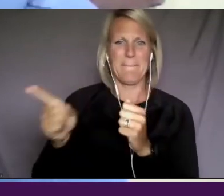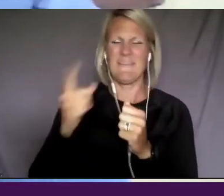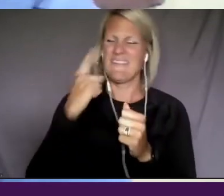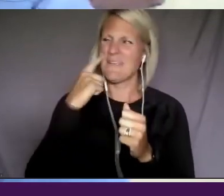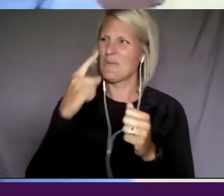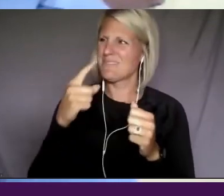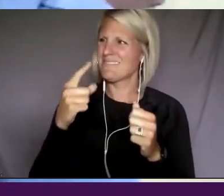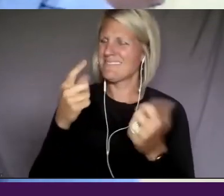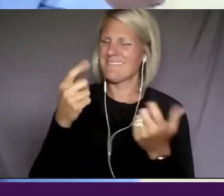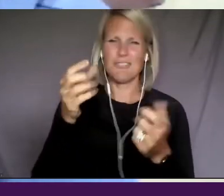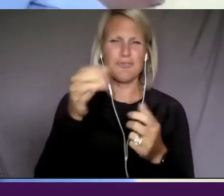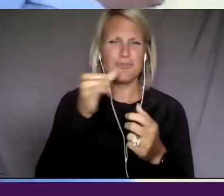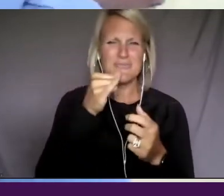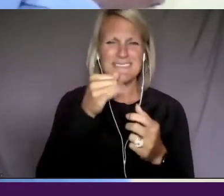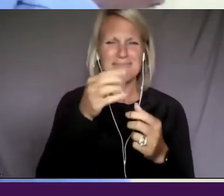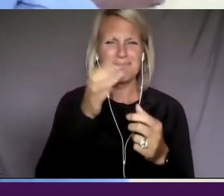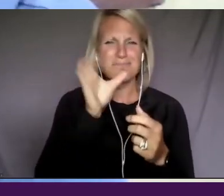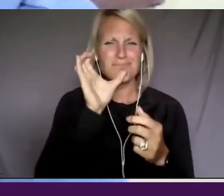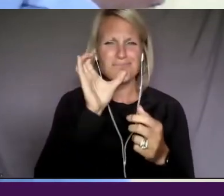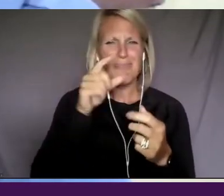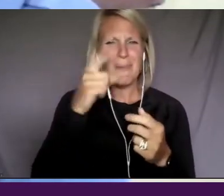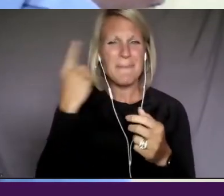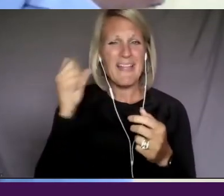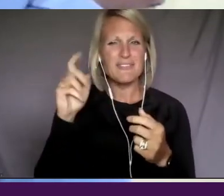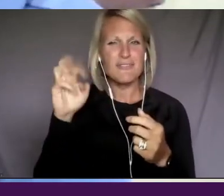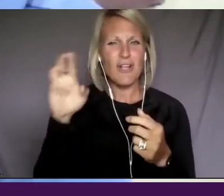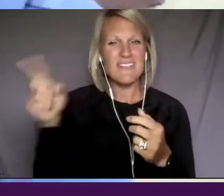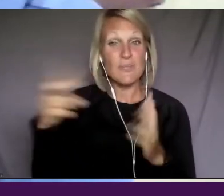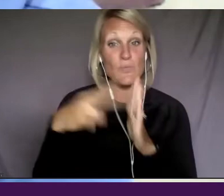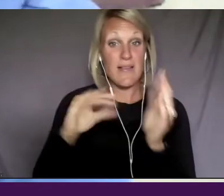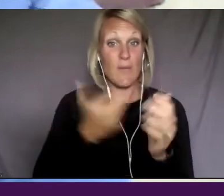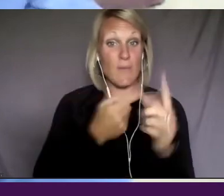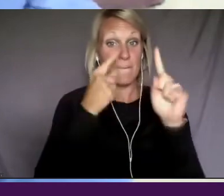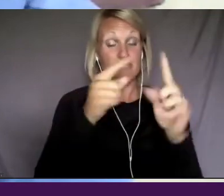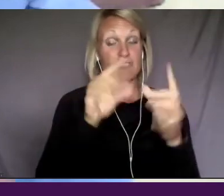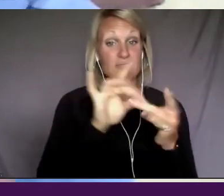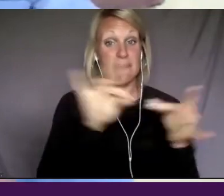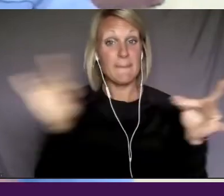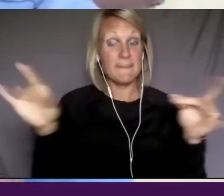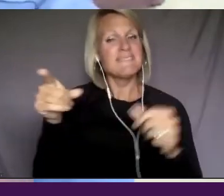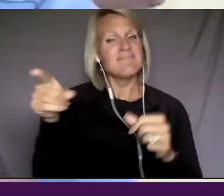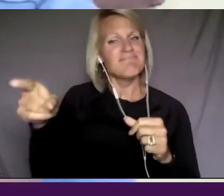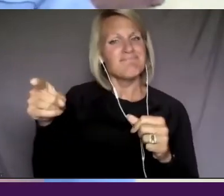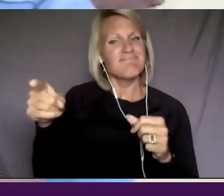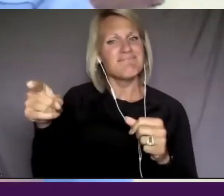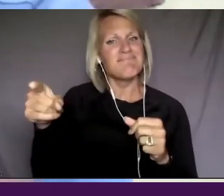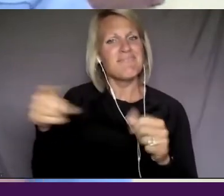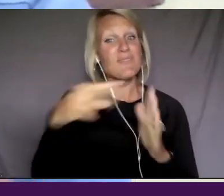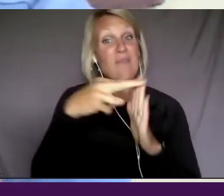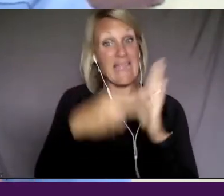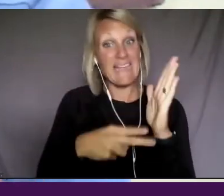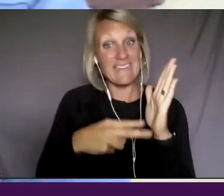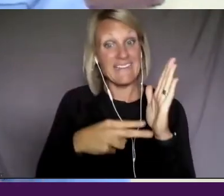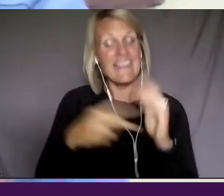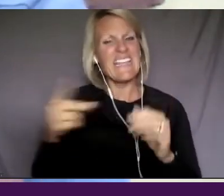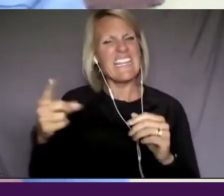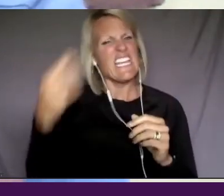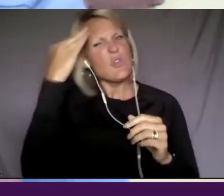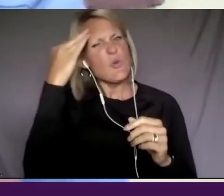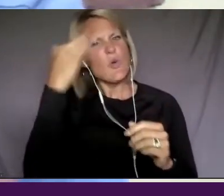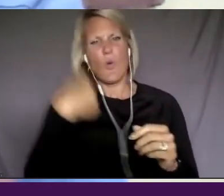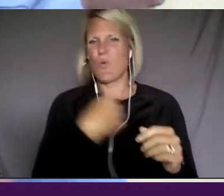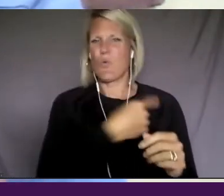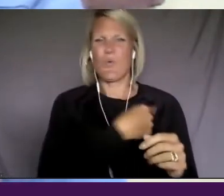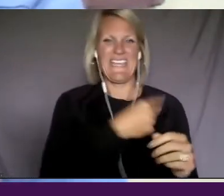Black Star. Uh, he had read our mission statement. So he knew it would be hard for us to turn this down. Something dealing